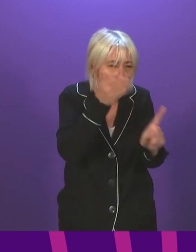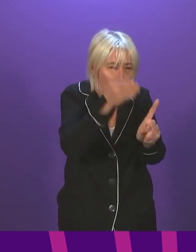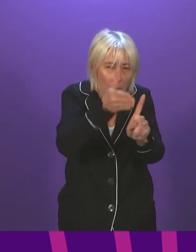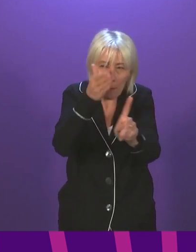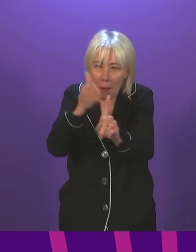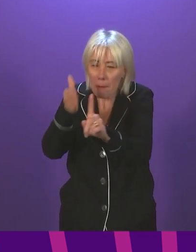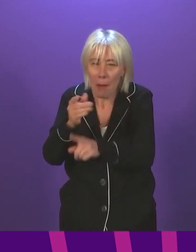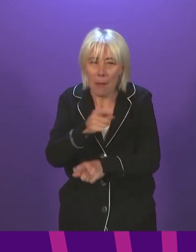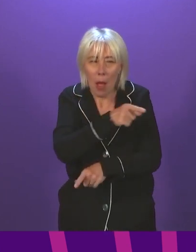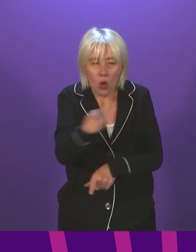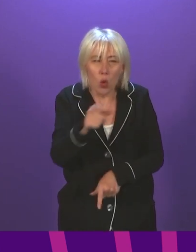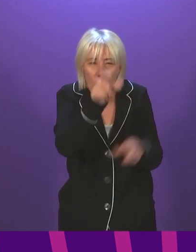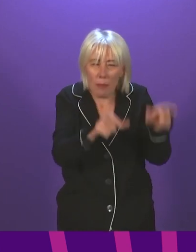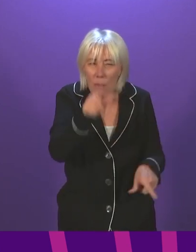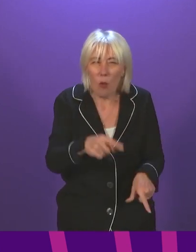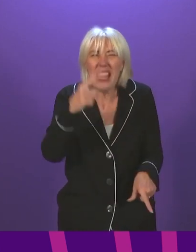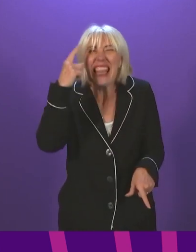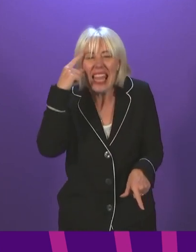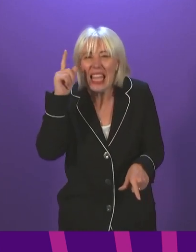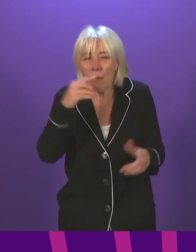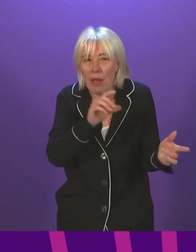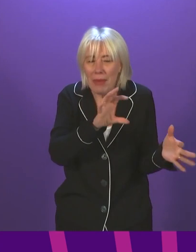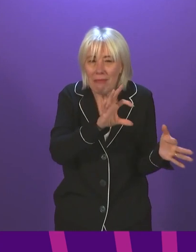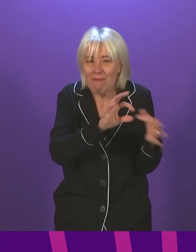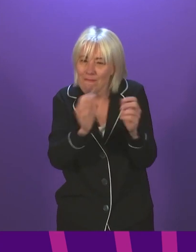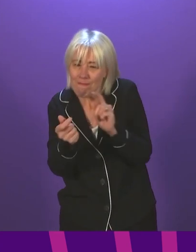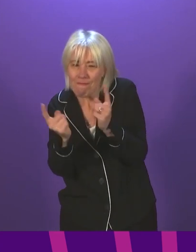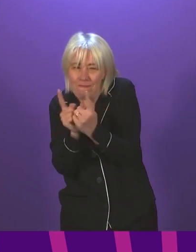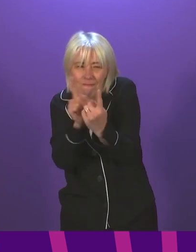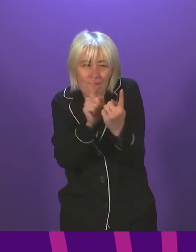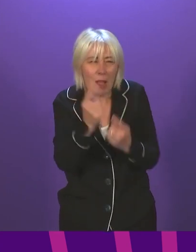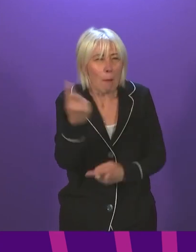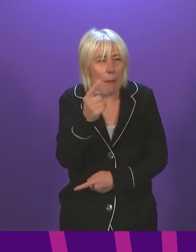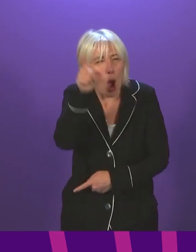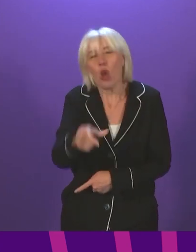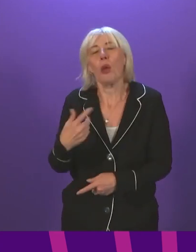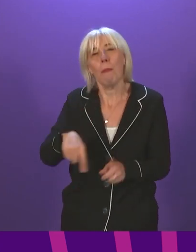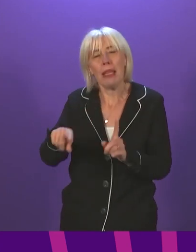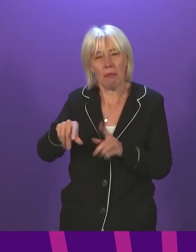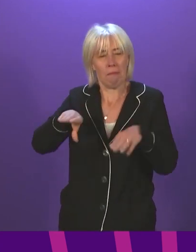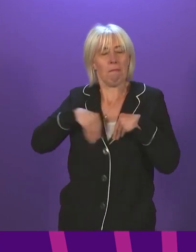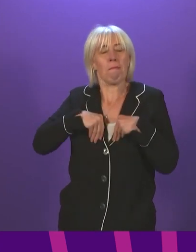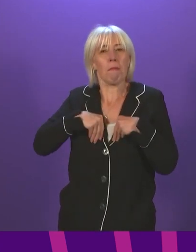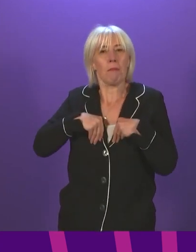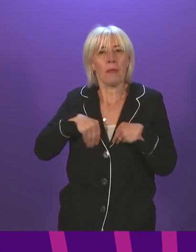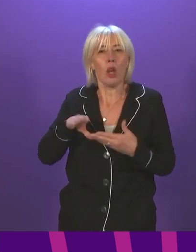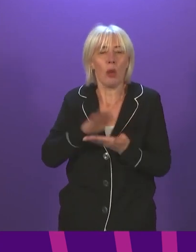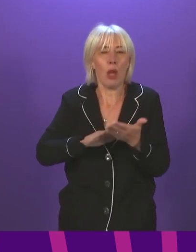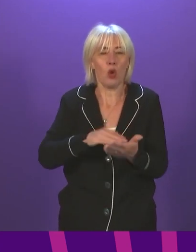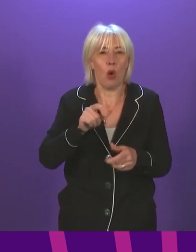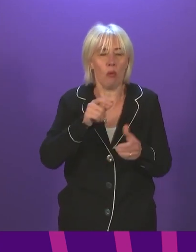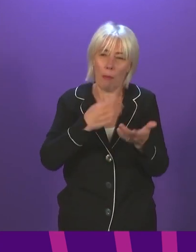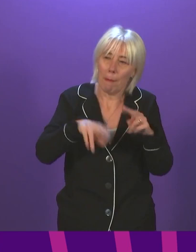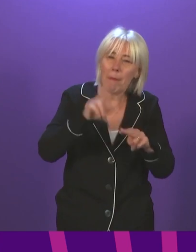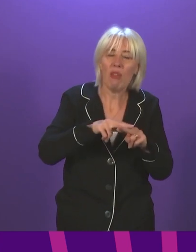to those who are most likely to have had low risk contact with someone who has tested positive. They ensure that parents, staff and pupils are aware of those